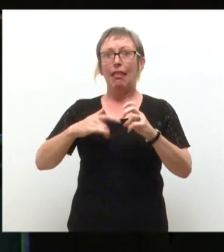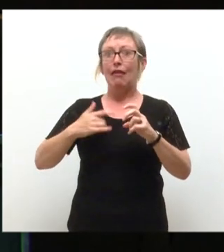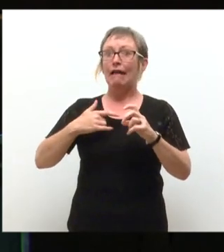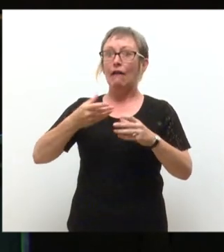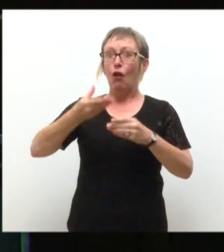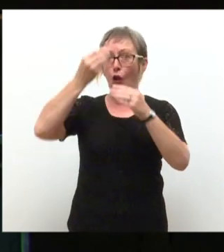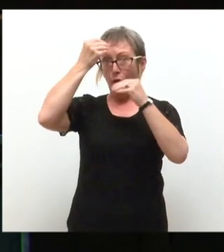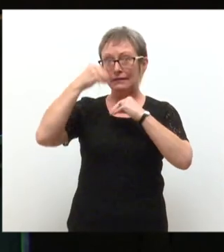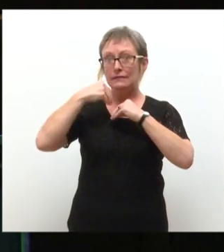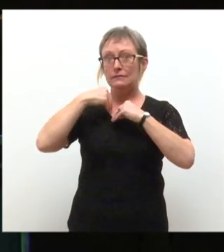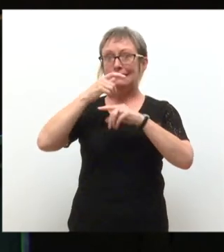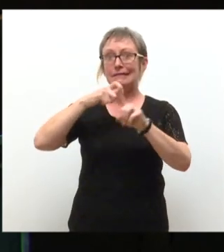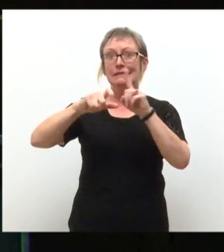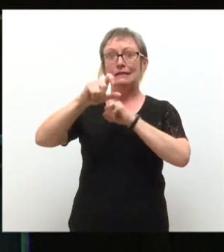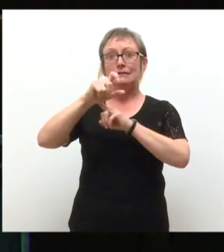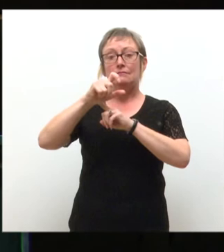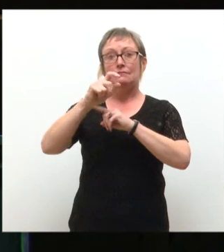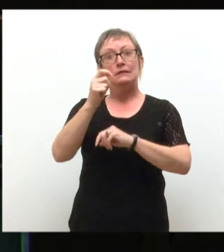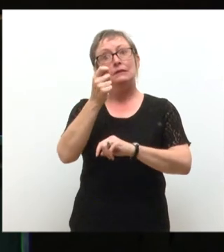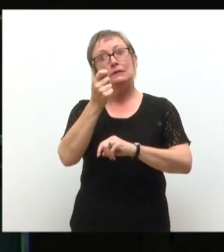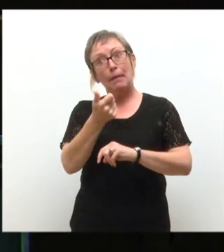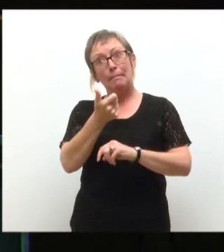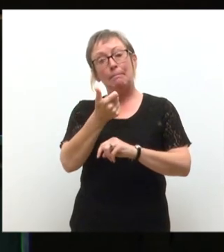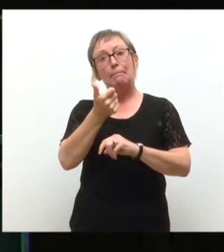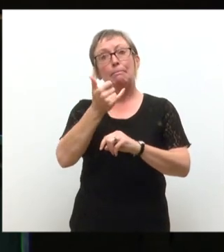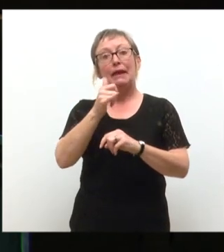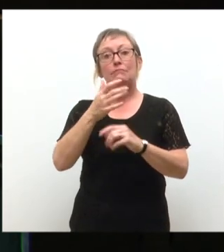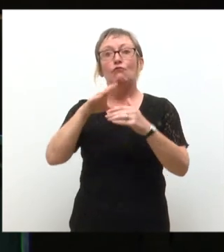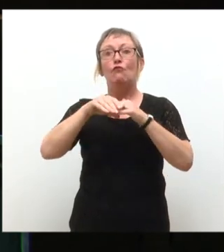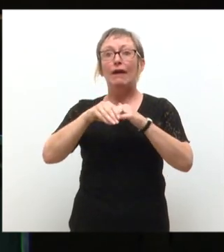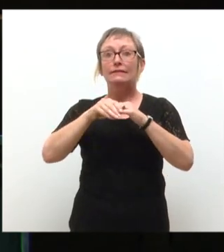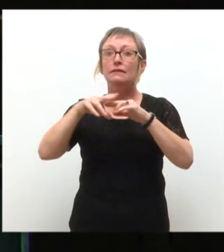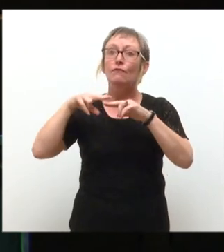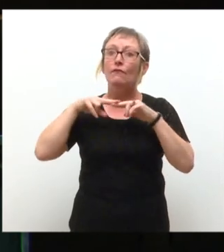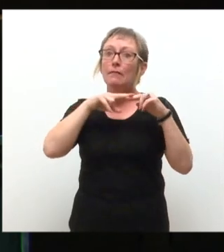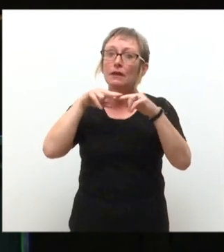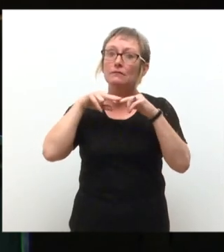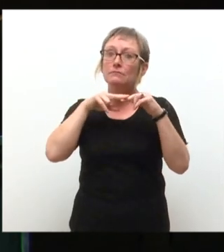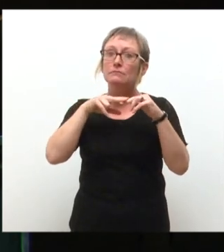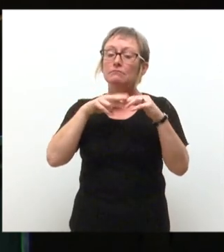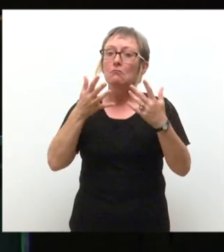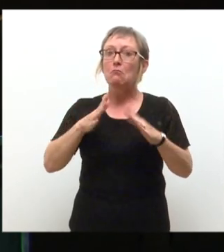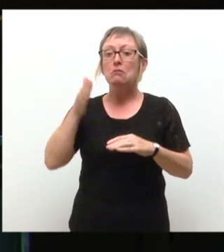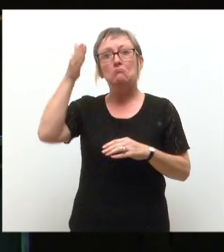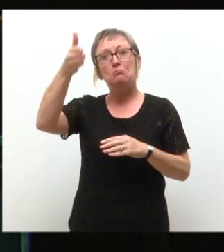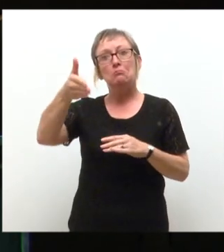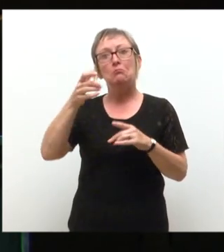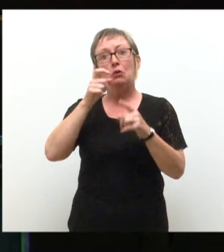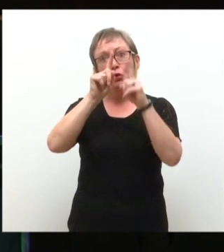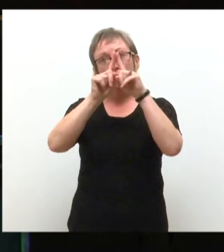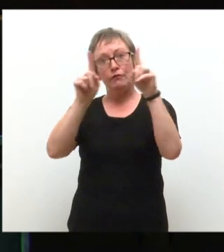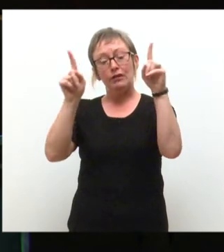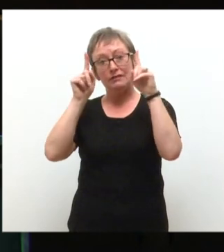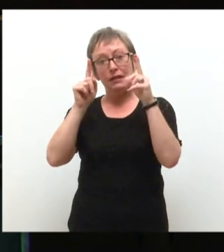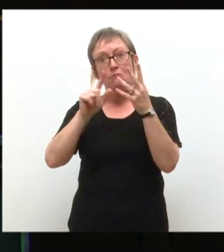learning in the city. Some of you may have had friends or family who have attended the university or